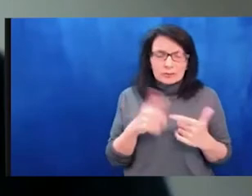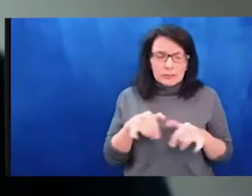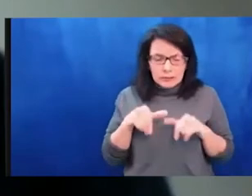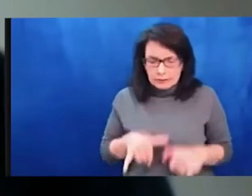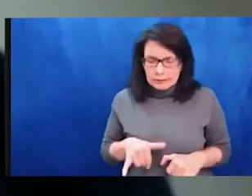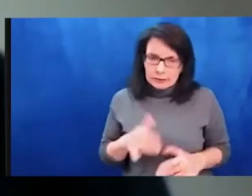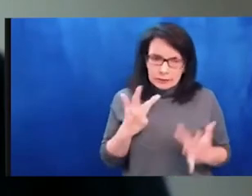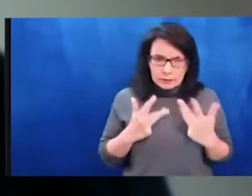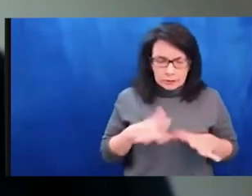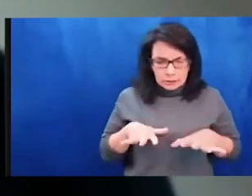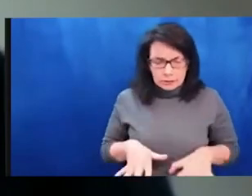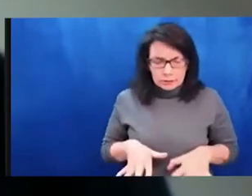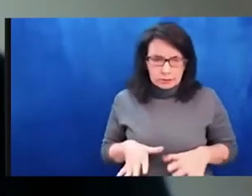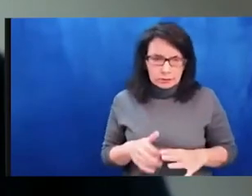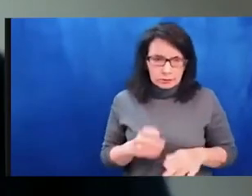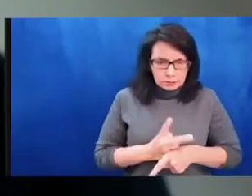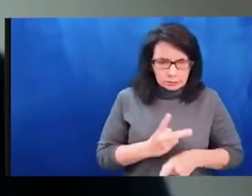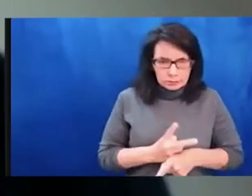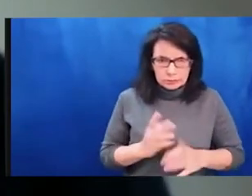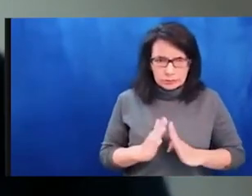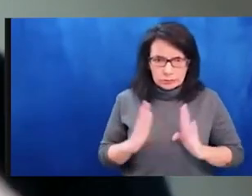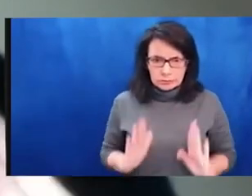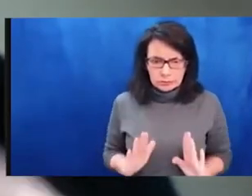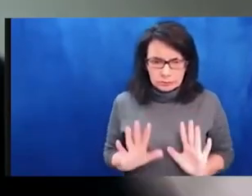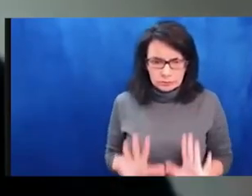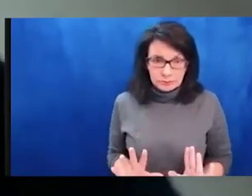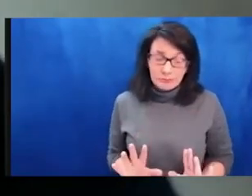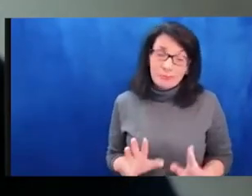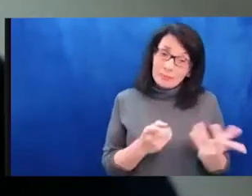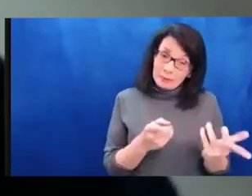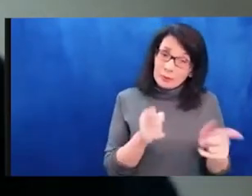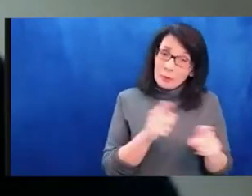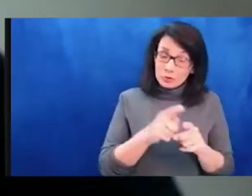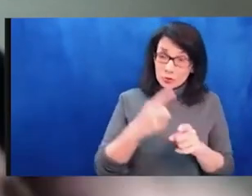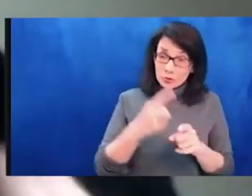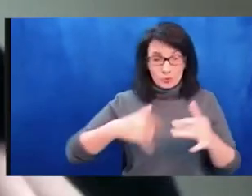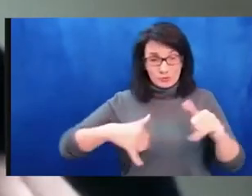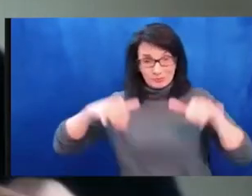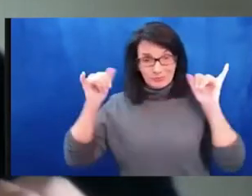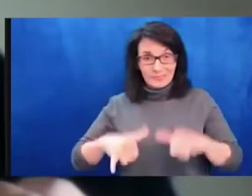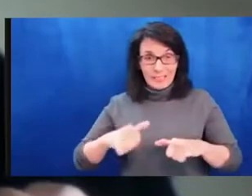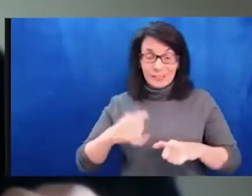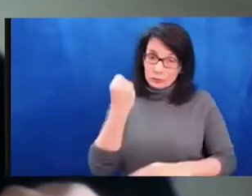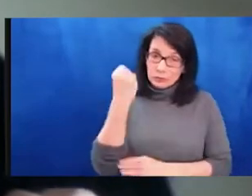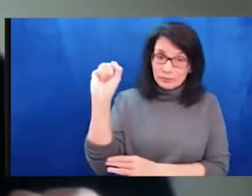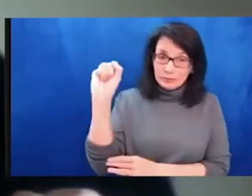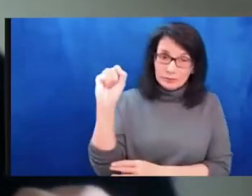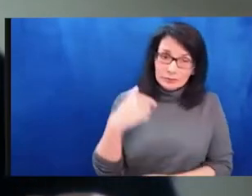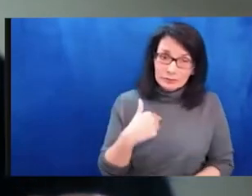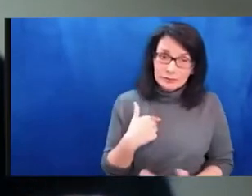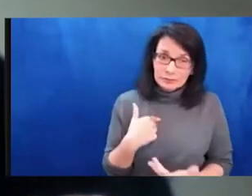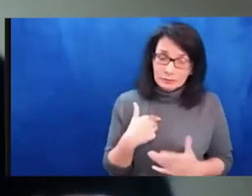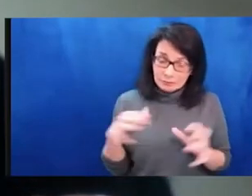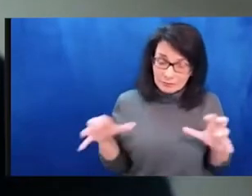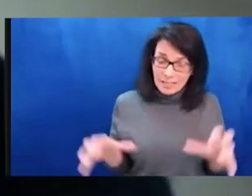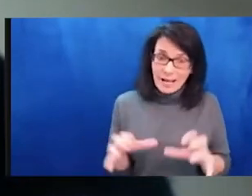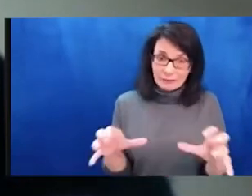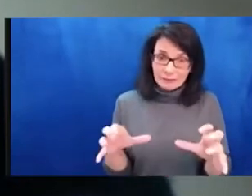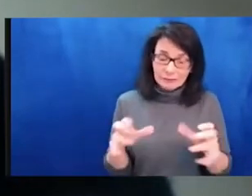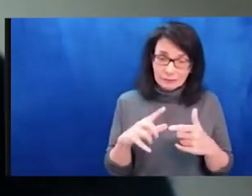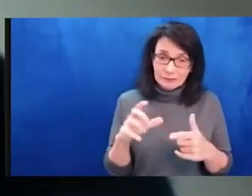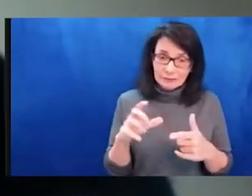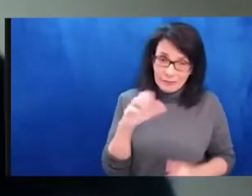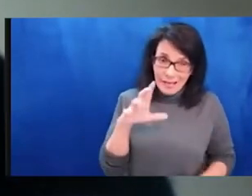neighbors, our friends, our families, our get them to shelter or to help them shelter where they are right now if they